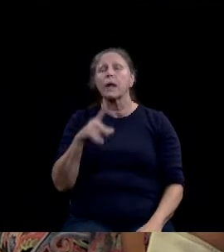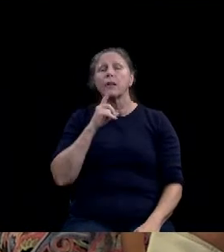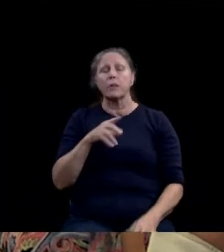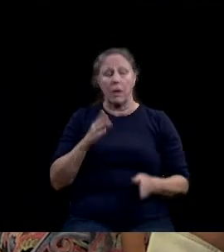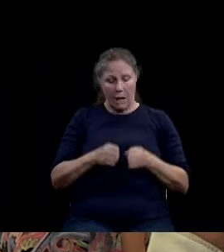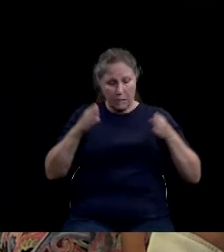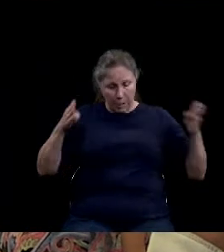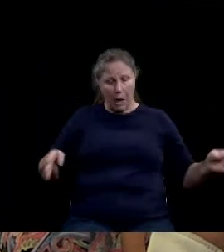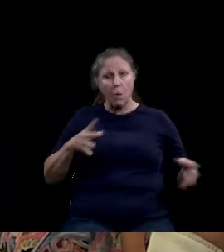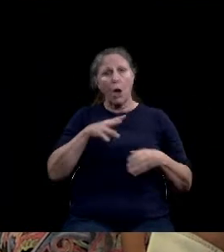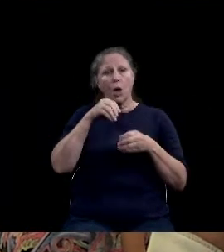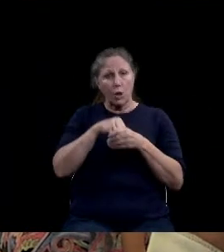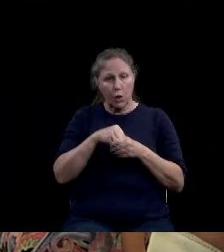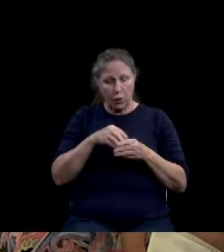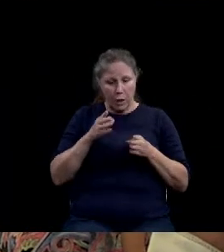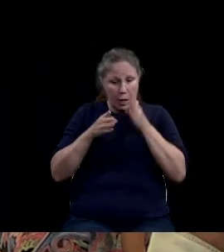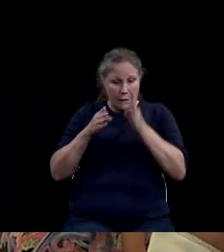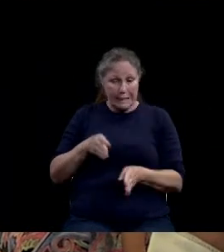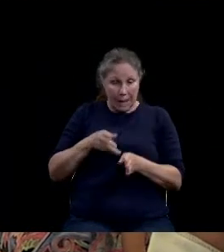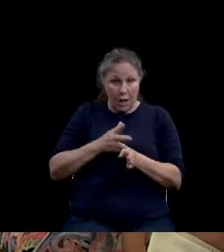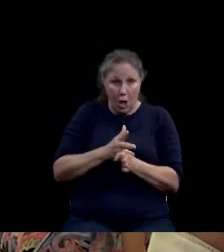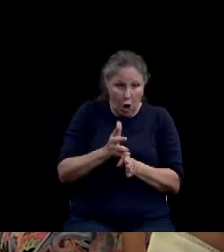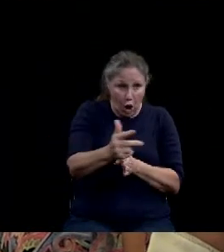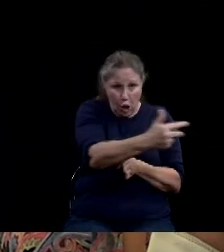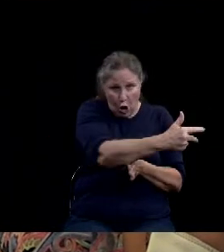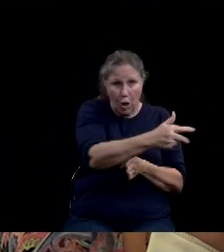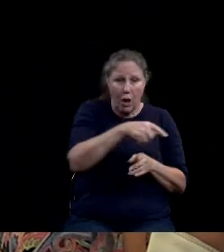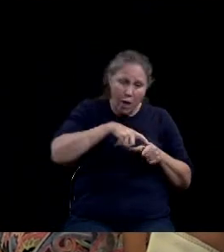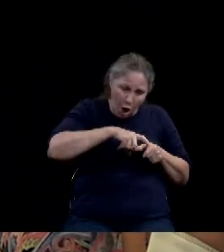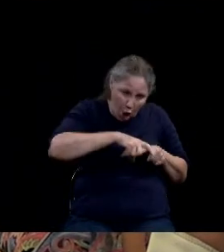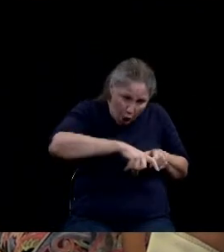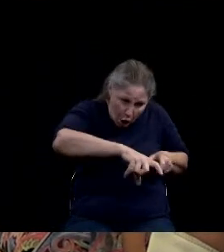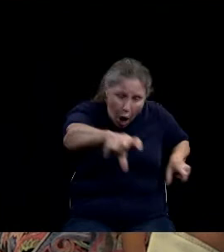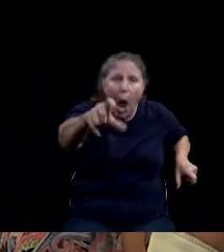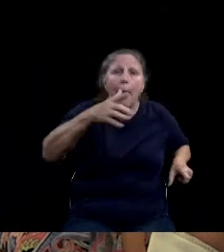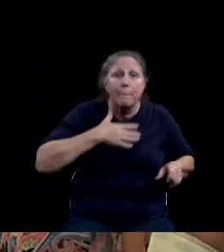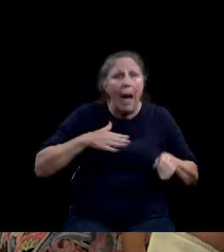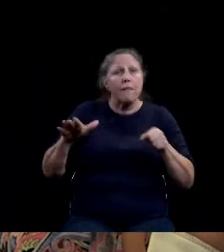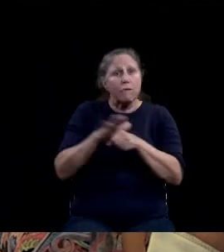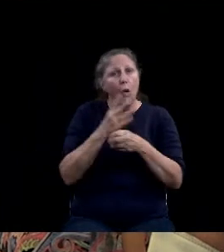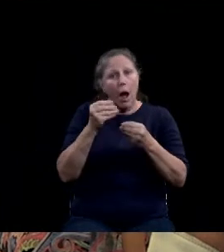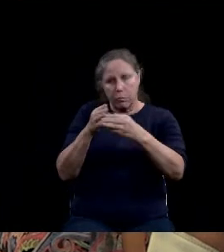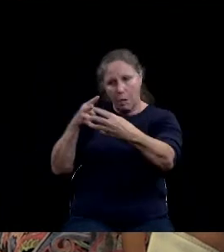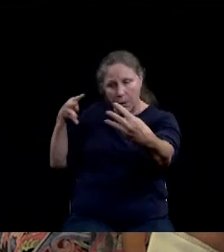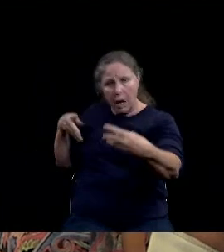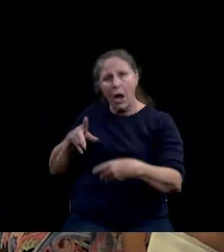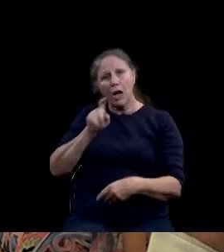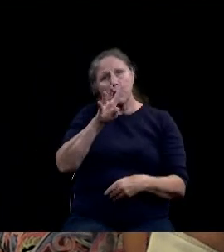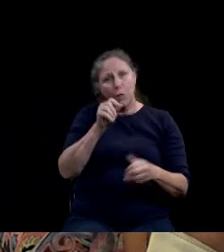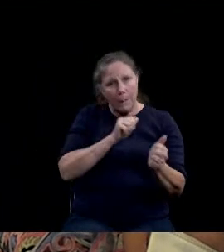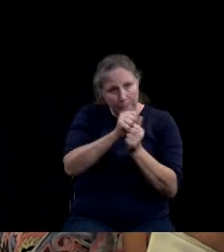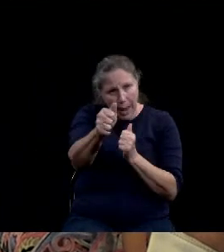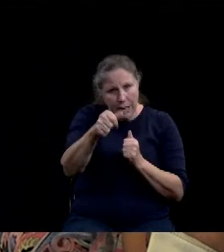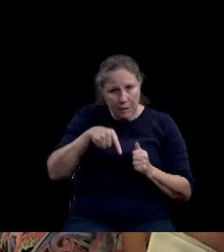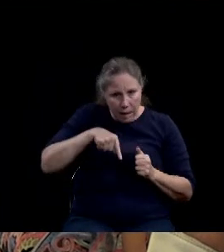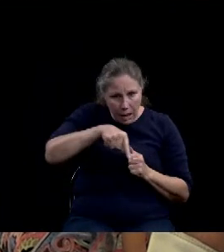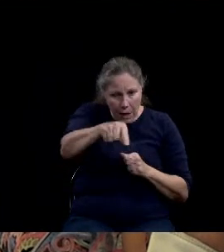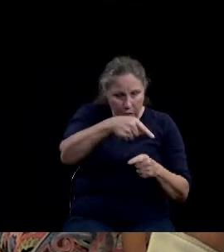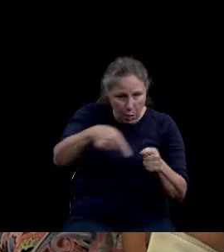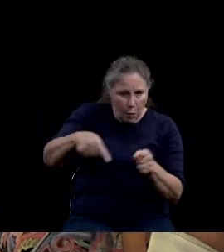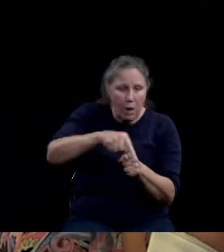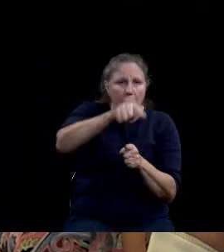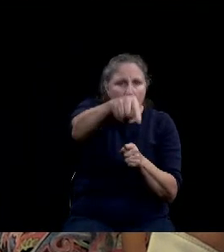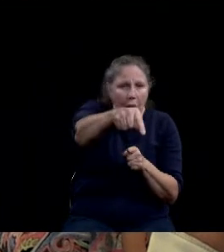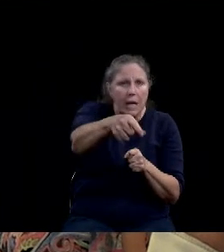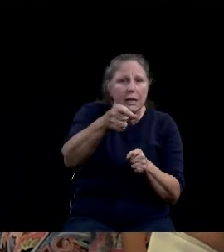runs the entire length of our property and extends 140 feet past Happy Swanner Road which is south of our property. The center turn lane